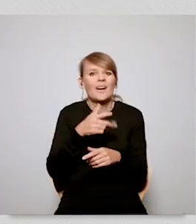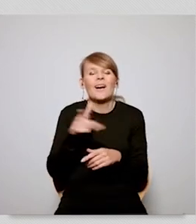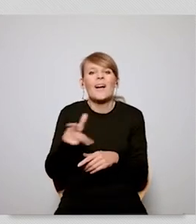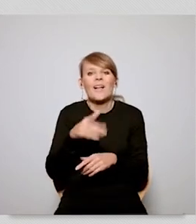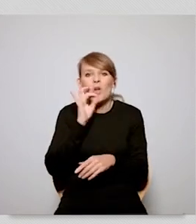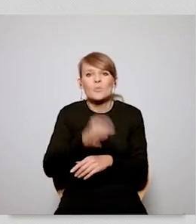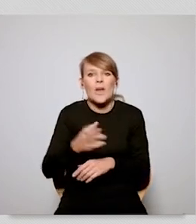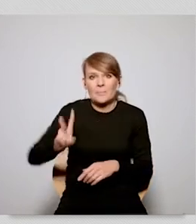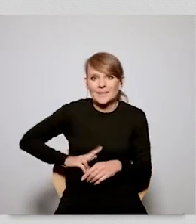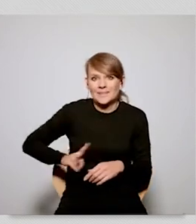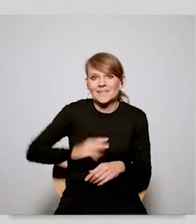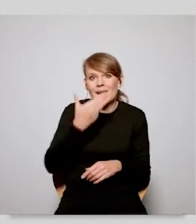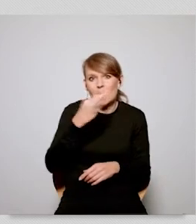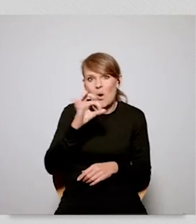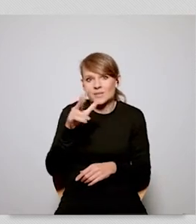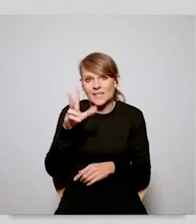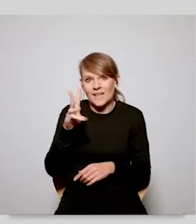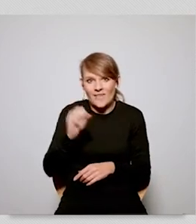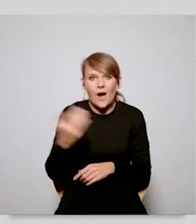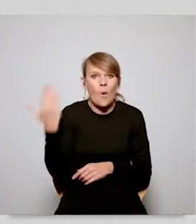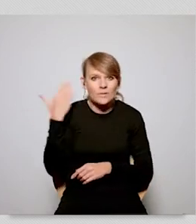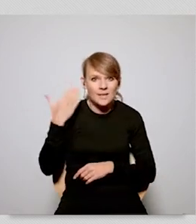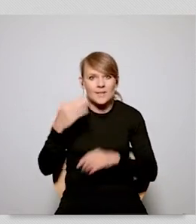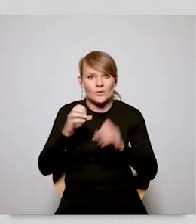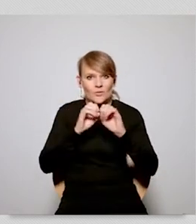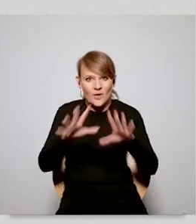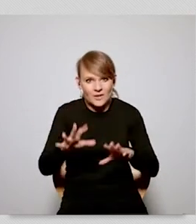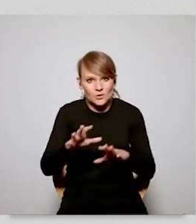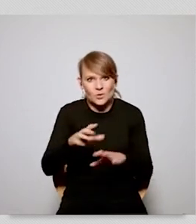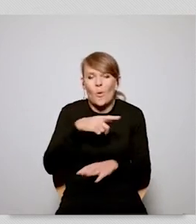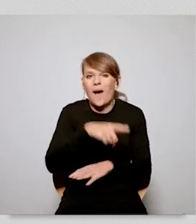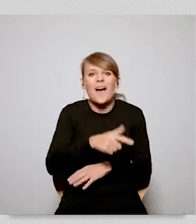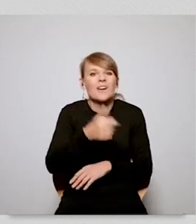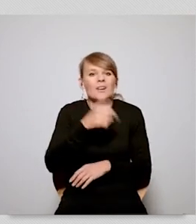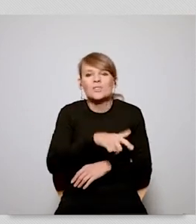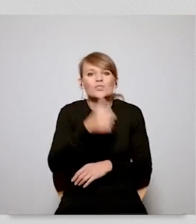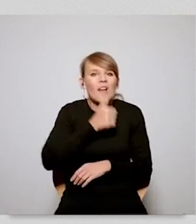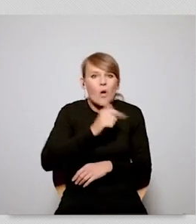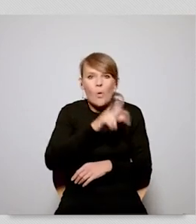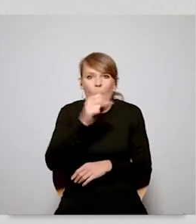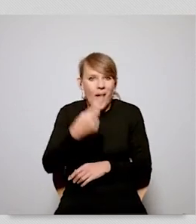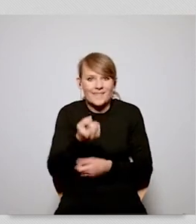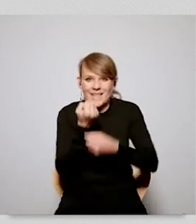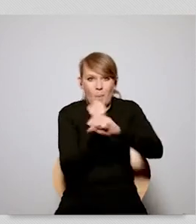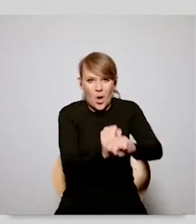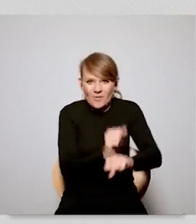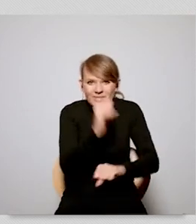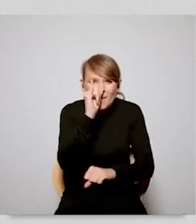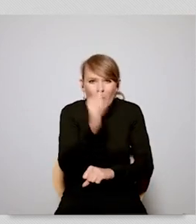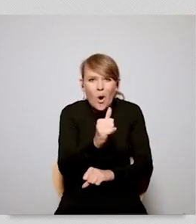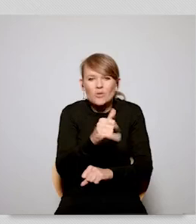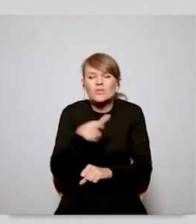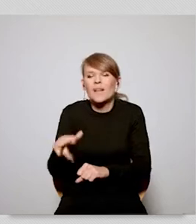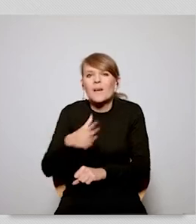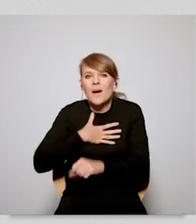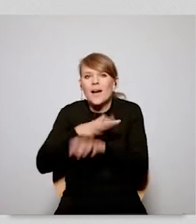confused and it is at least the confusion one of the ministers said recently that